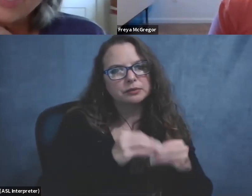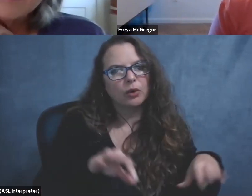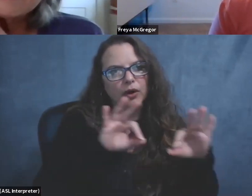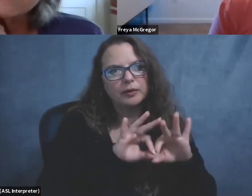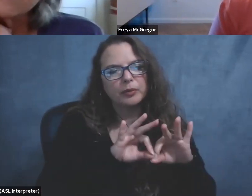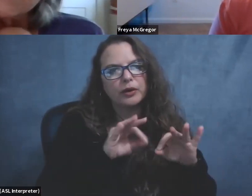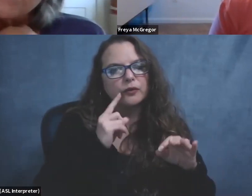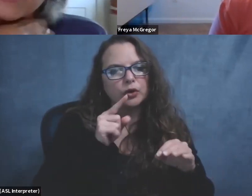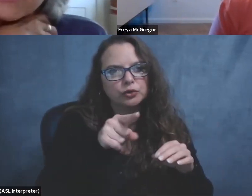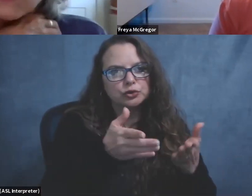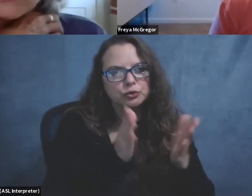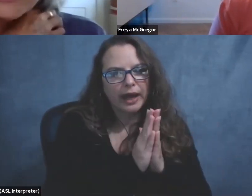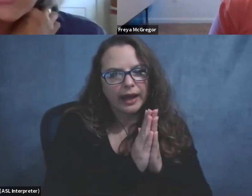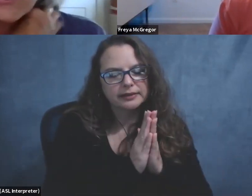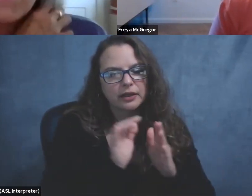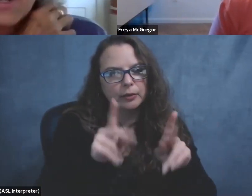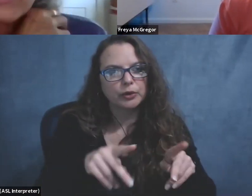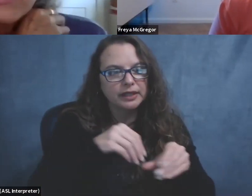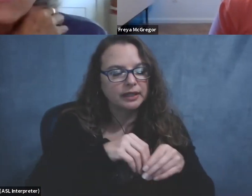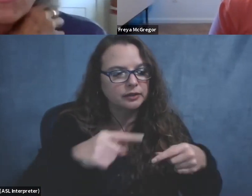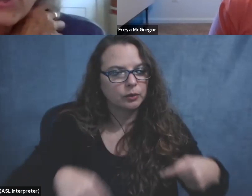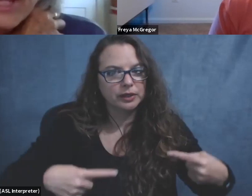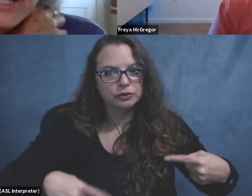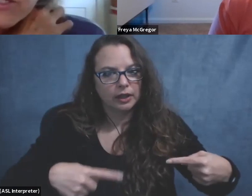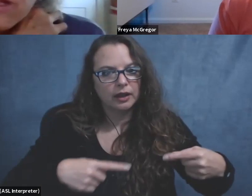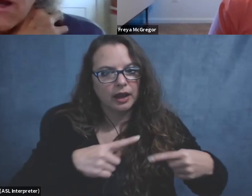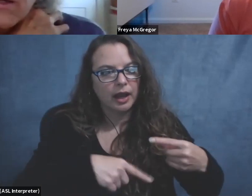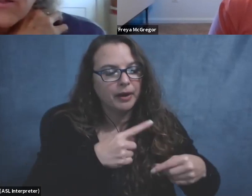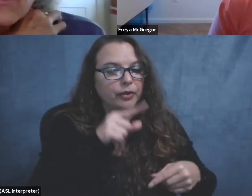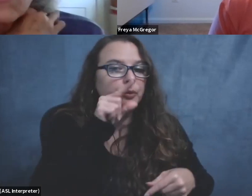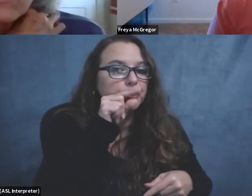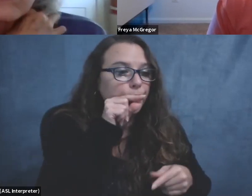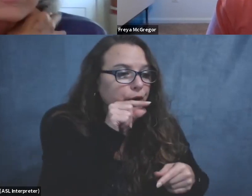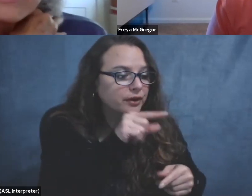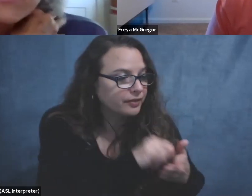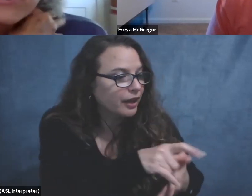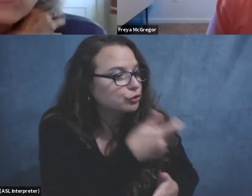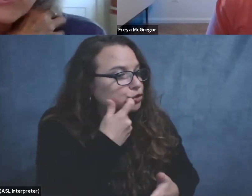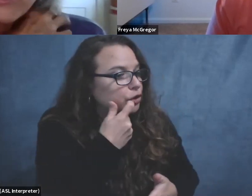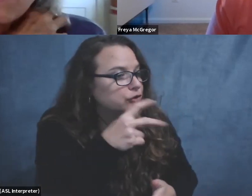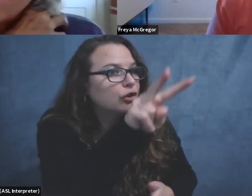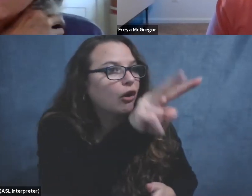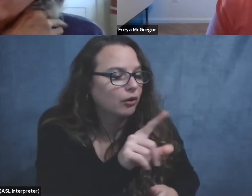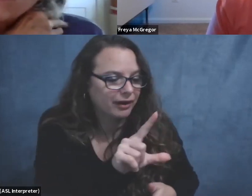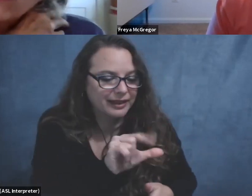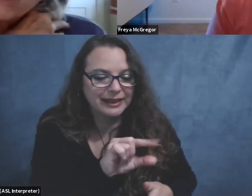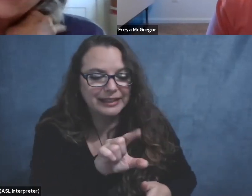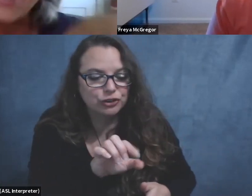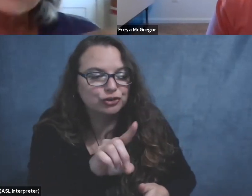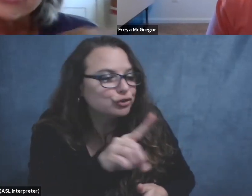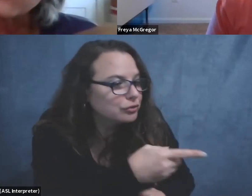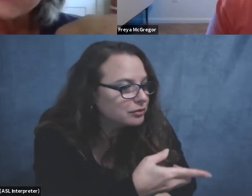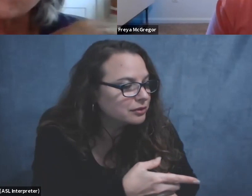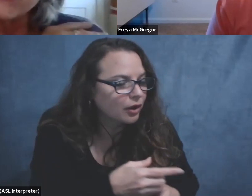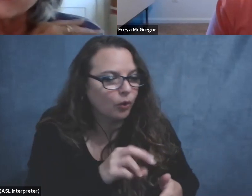to ask the person in a wheelchair about the bird they just saw or the lizard, or, you know, maybe the, your